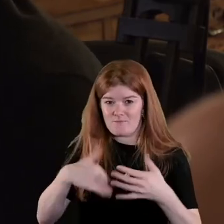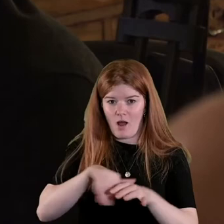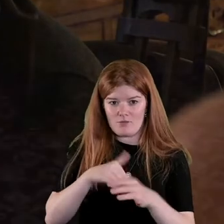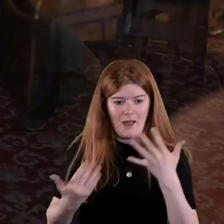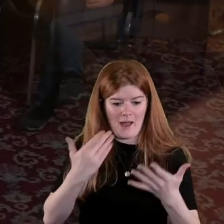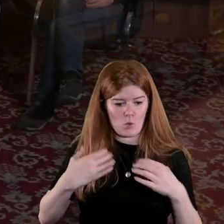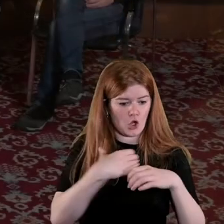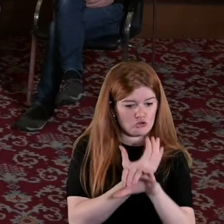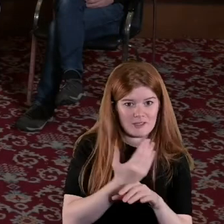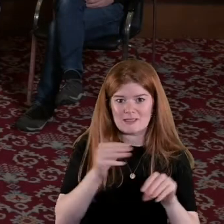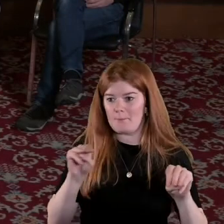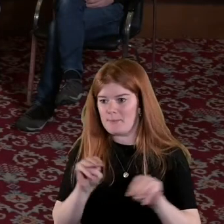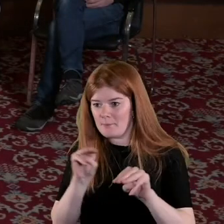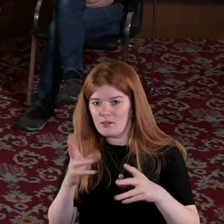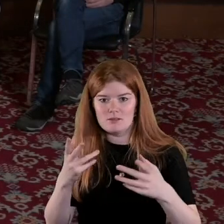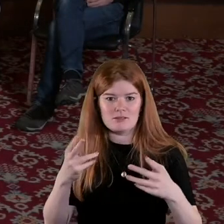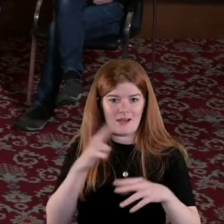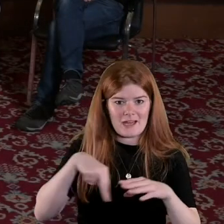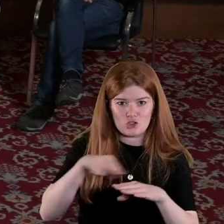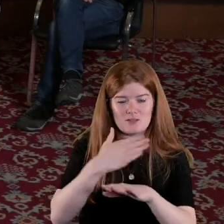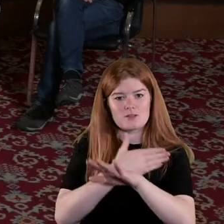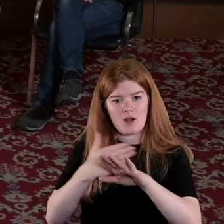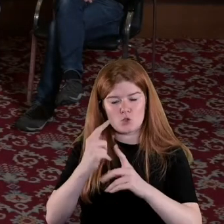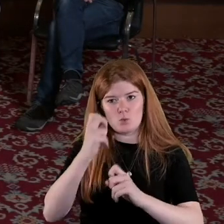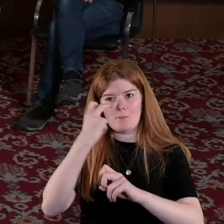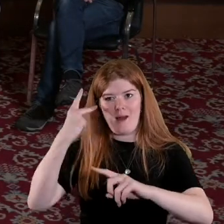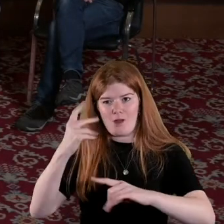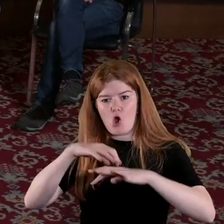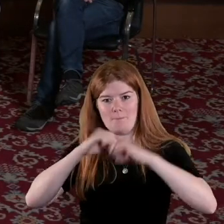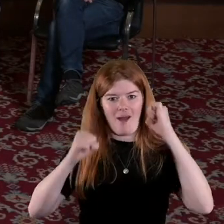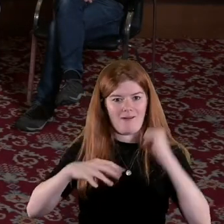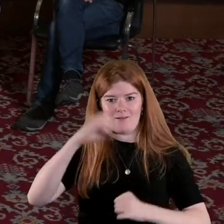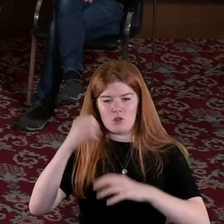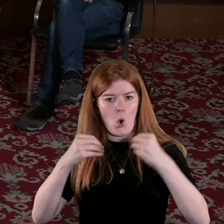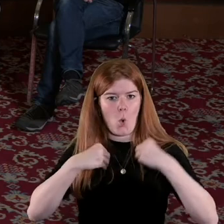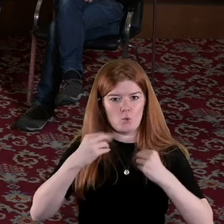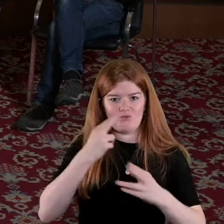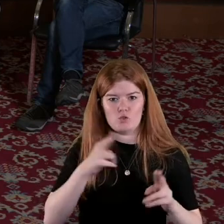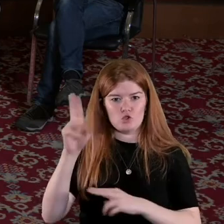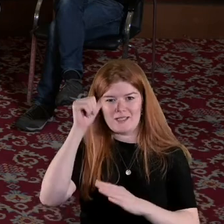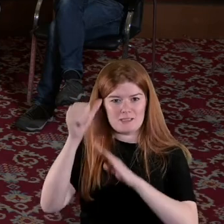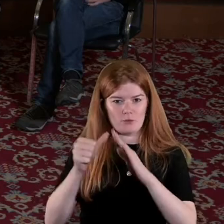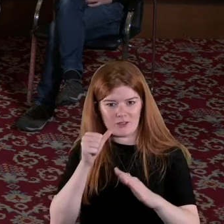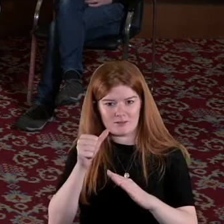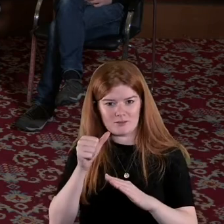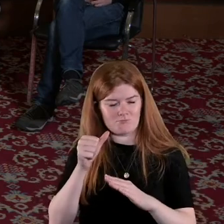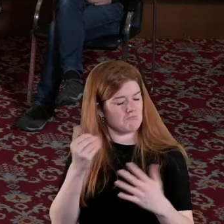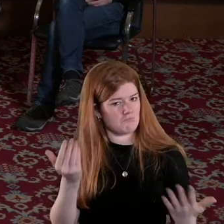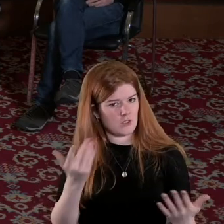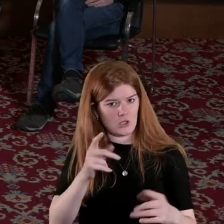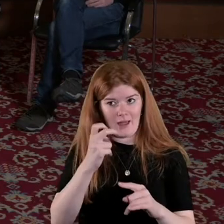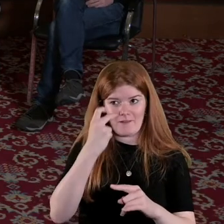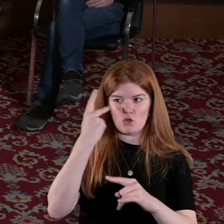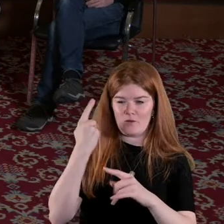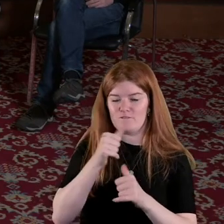countries peoples nations begin to unpack their revolutionary experience you do you look at the